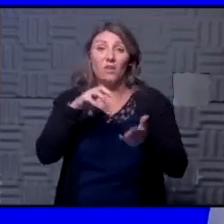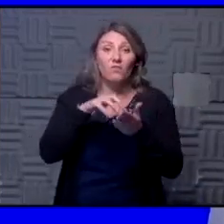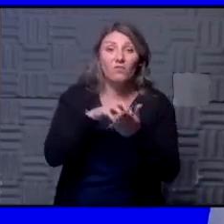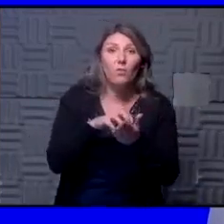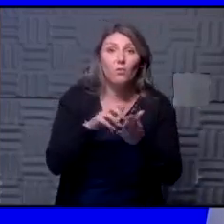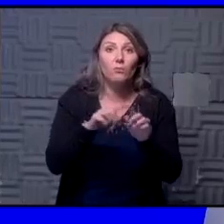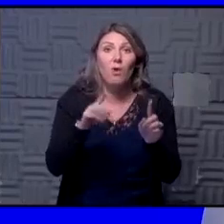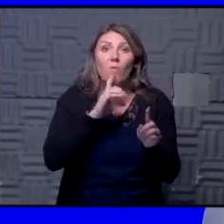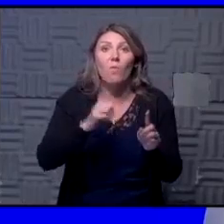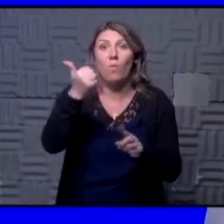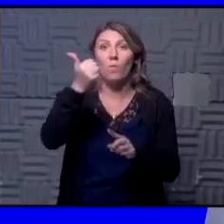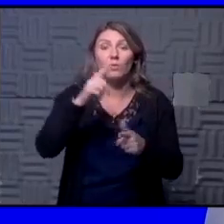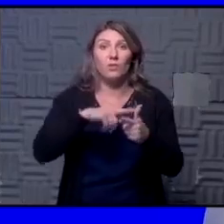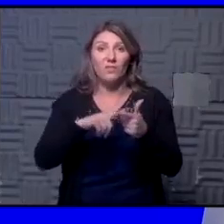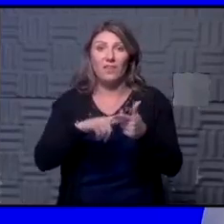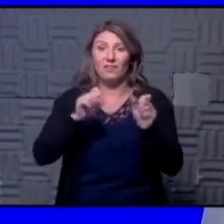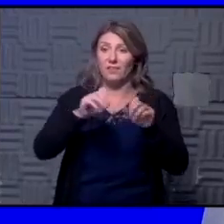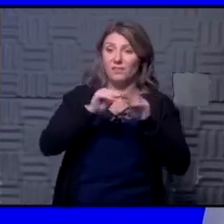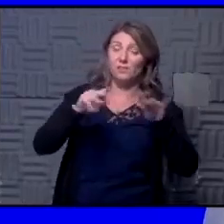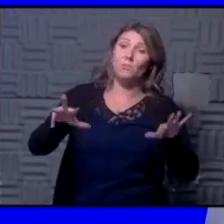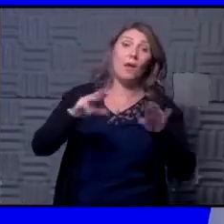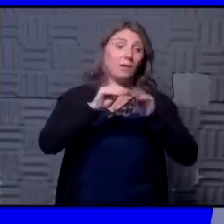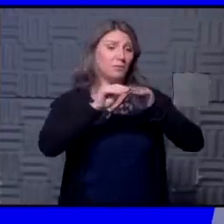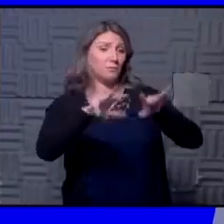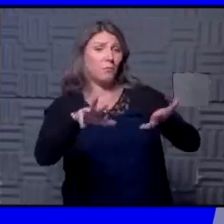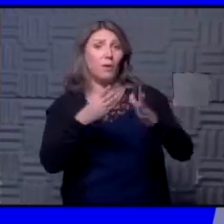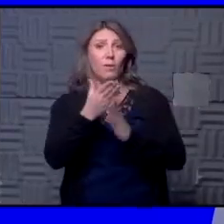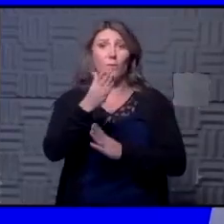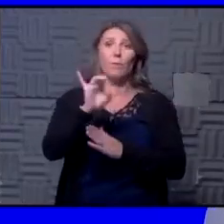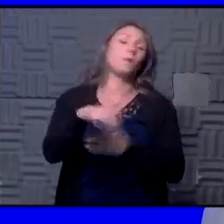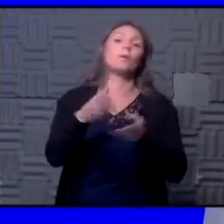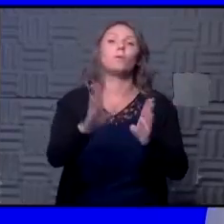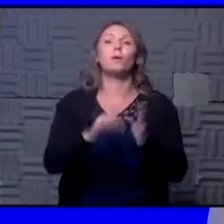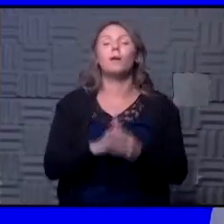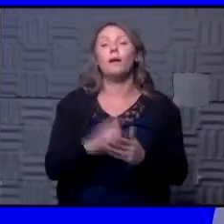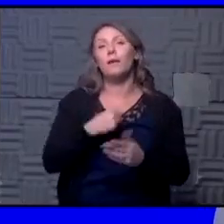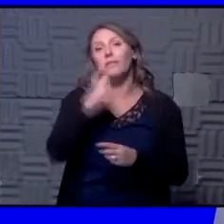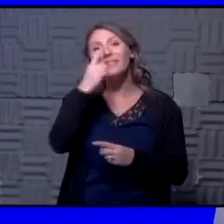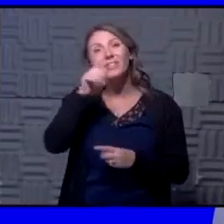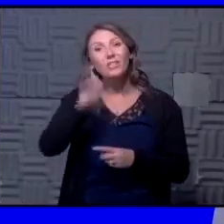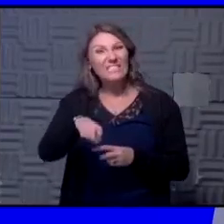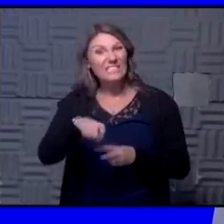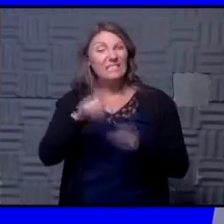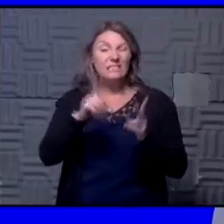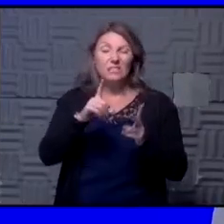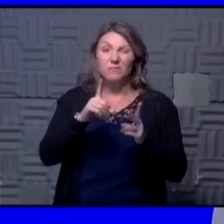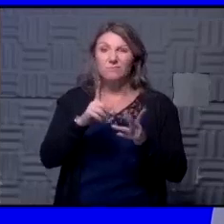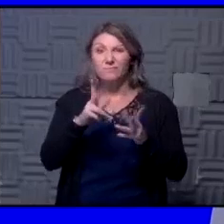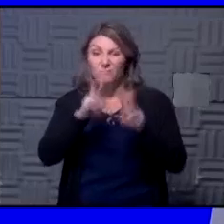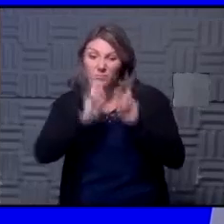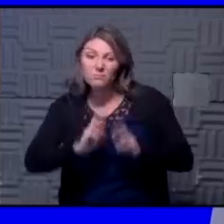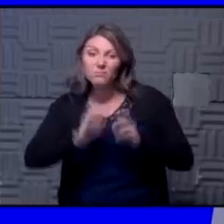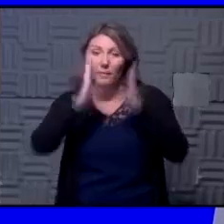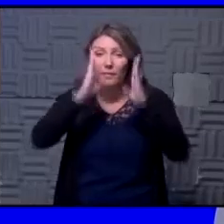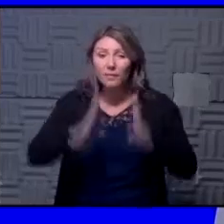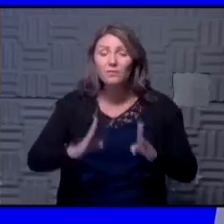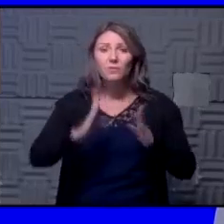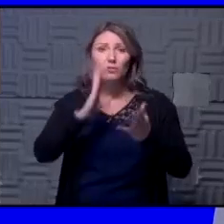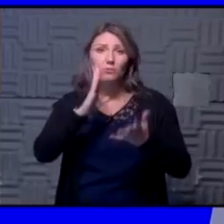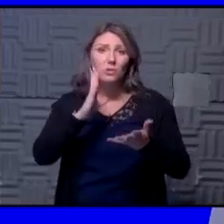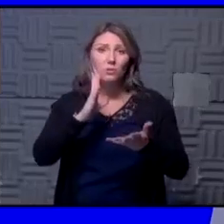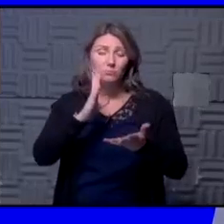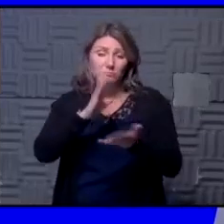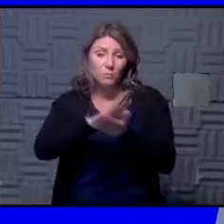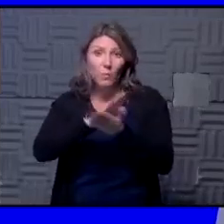but but are still older and then can spread it it can still spread through that means so i think you have to look at the individual school